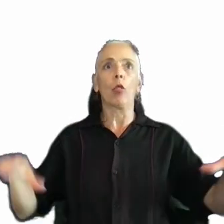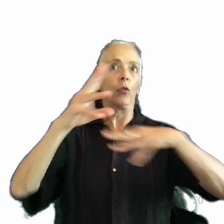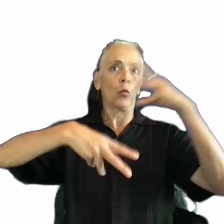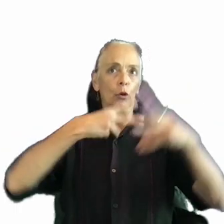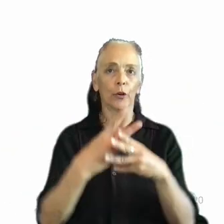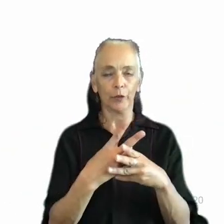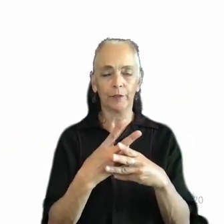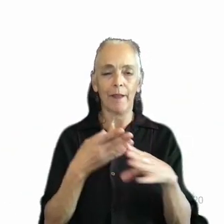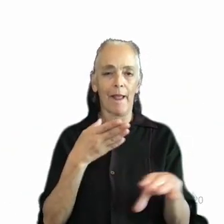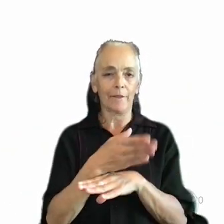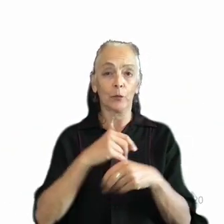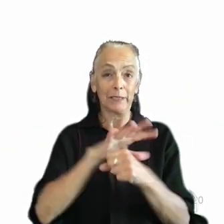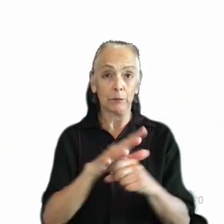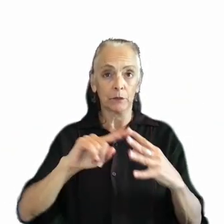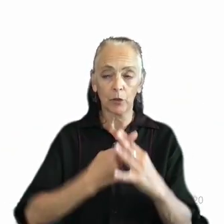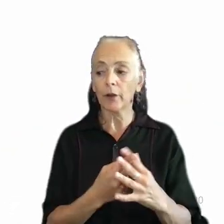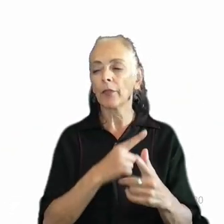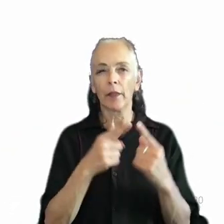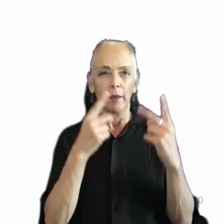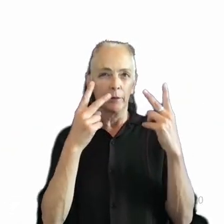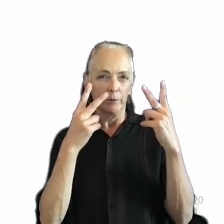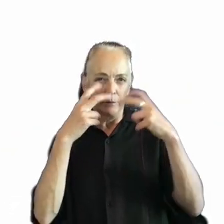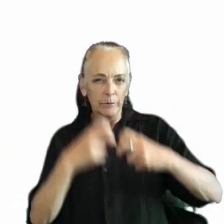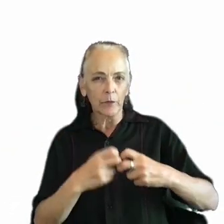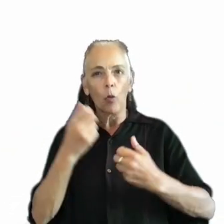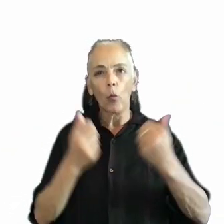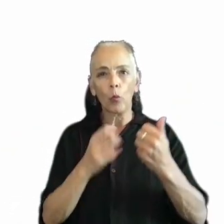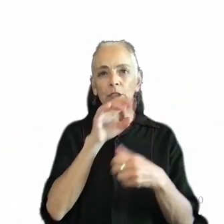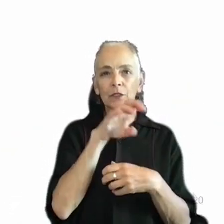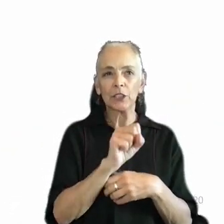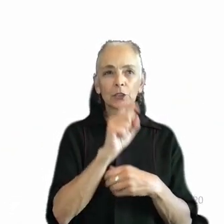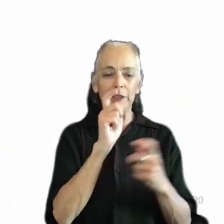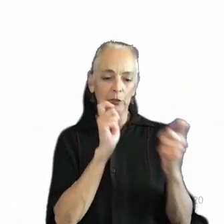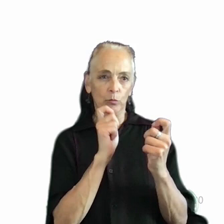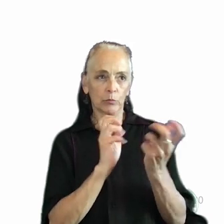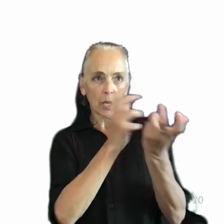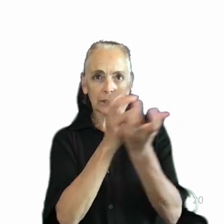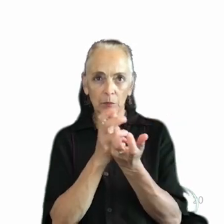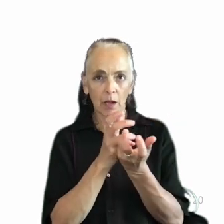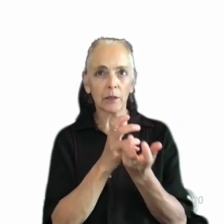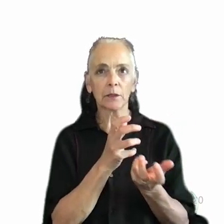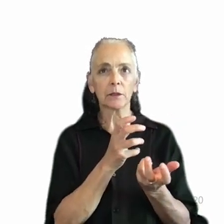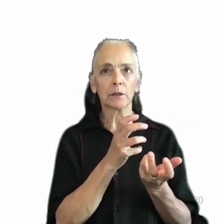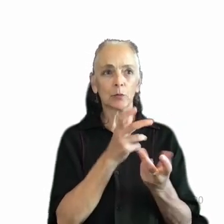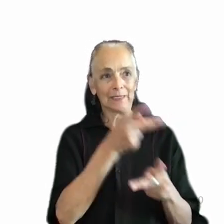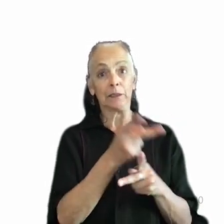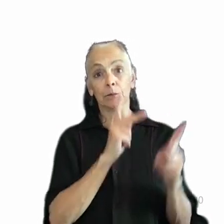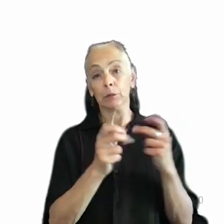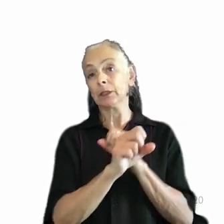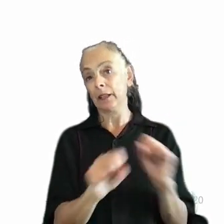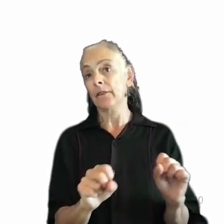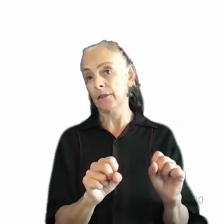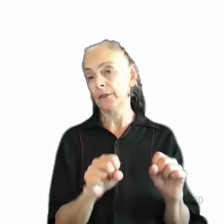surveys, they were able to scope out which of these features needed to be customized to be able to keep people safe during gameplay.